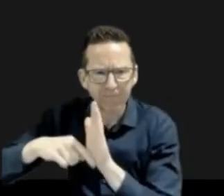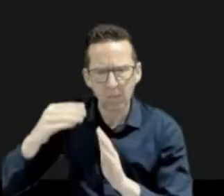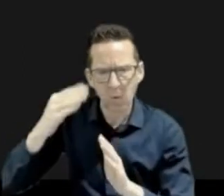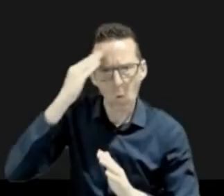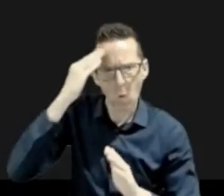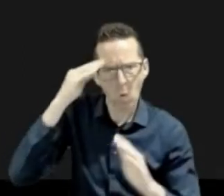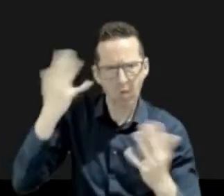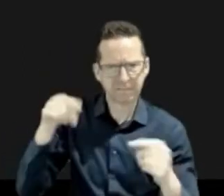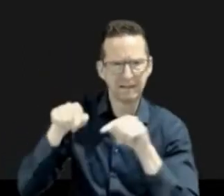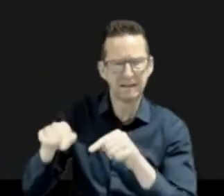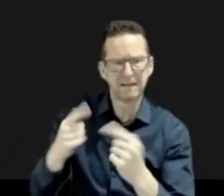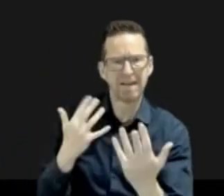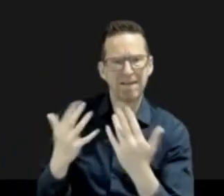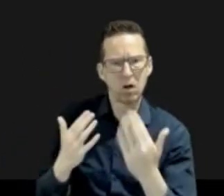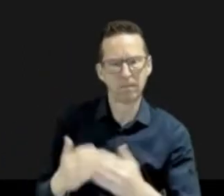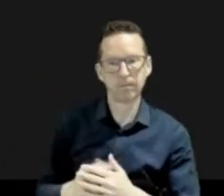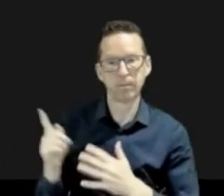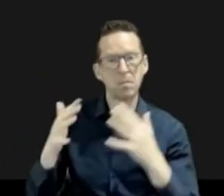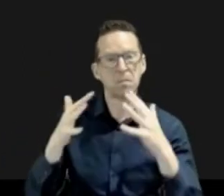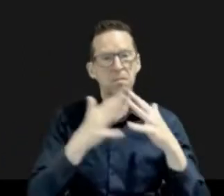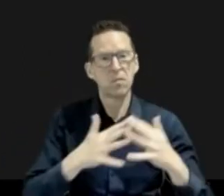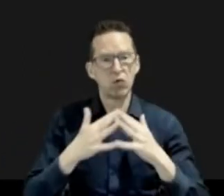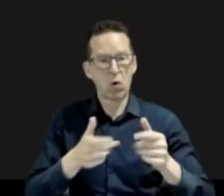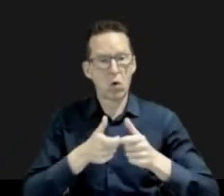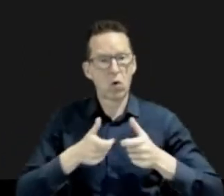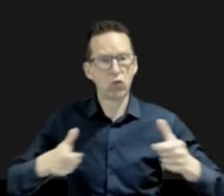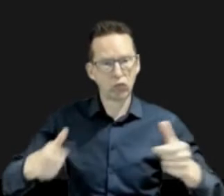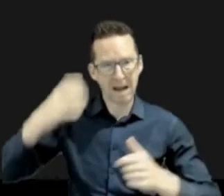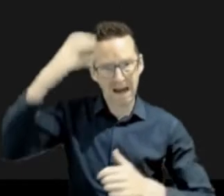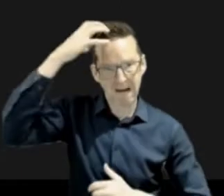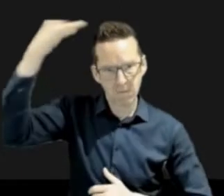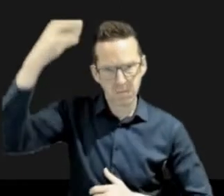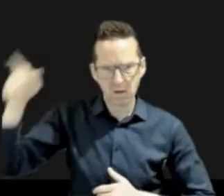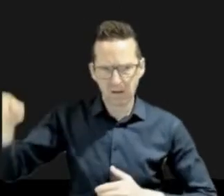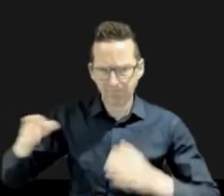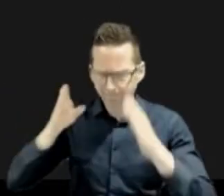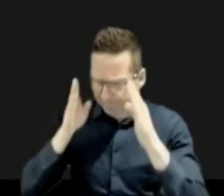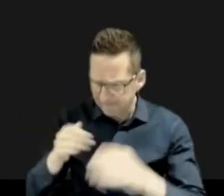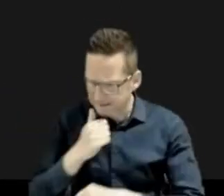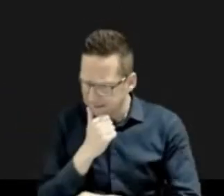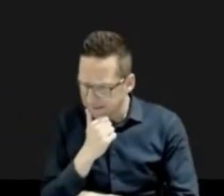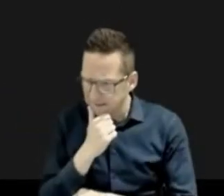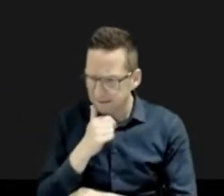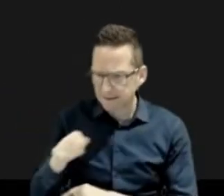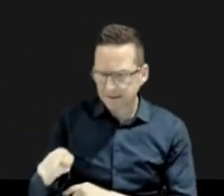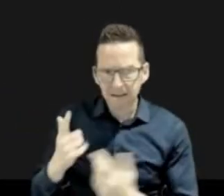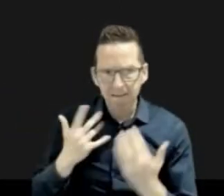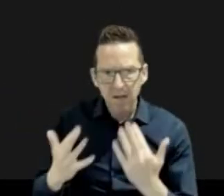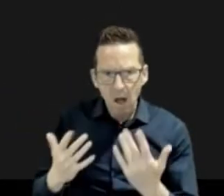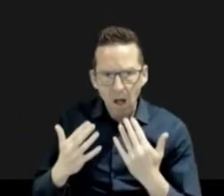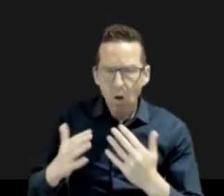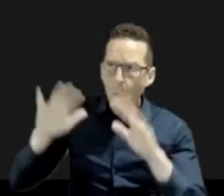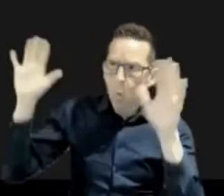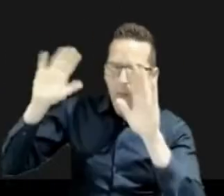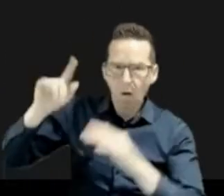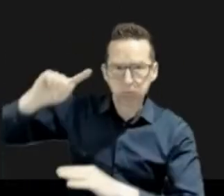States Congress right now focusing on fire weather and identifying the needs that we have to build upon lessons learned from these